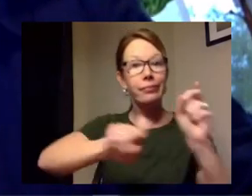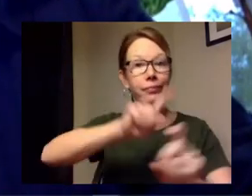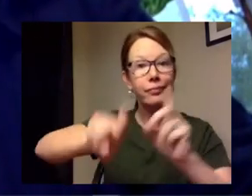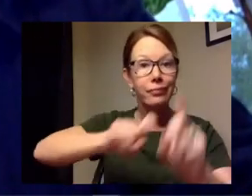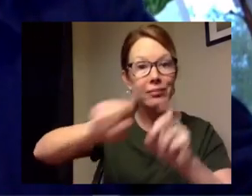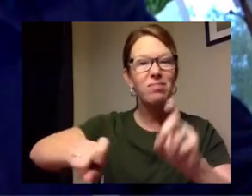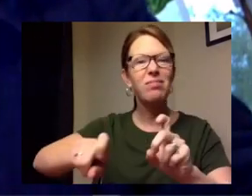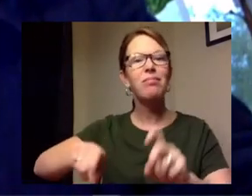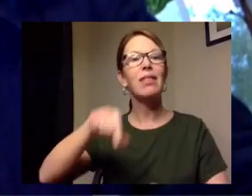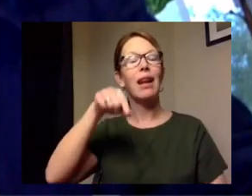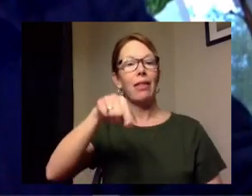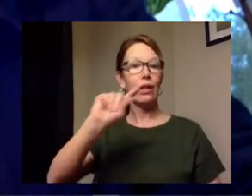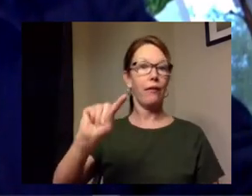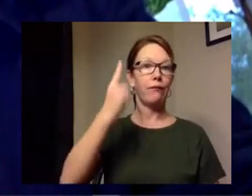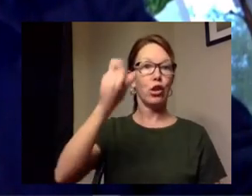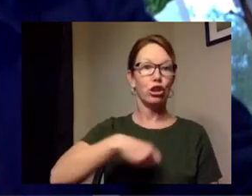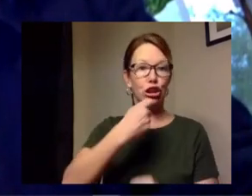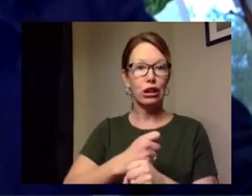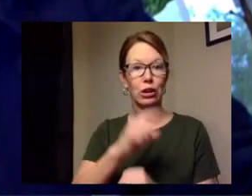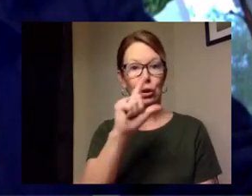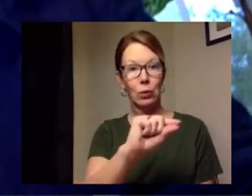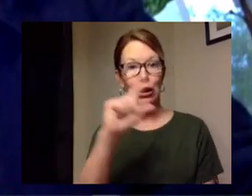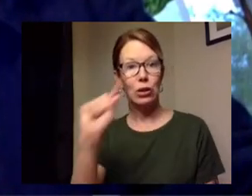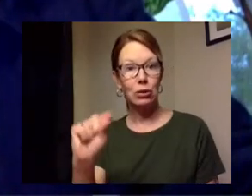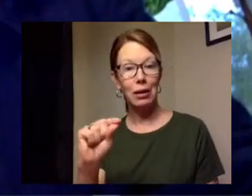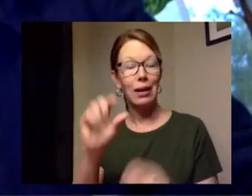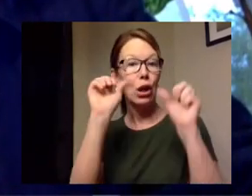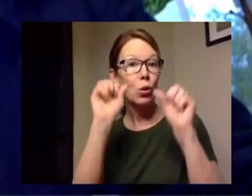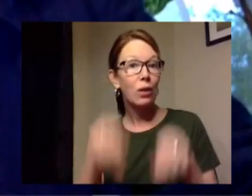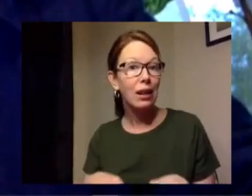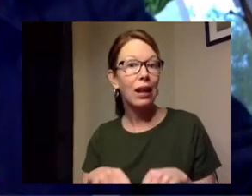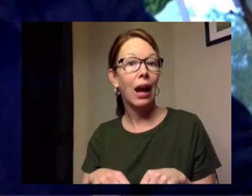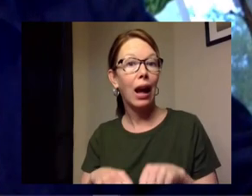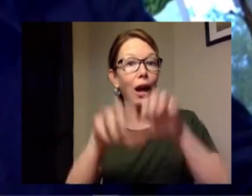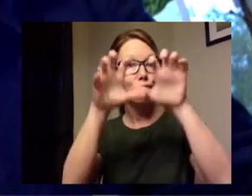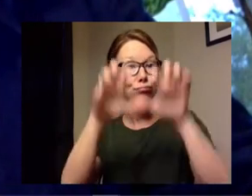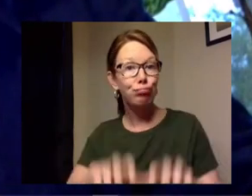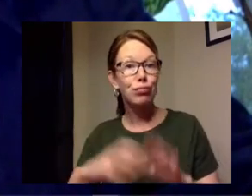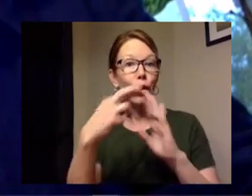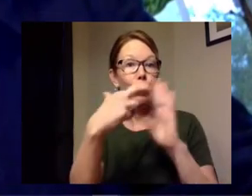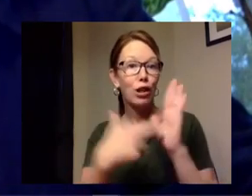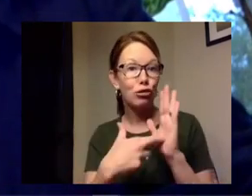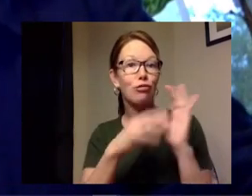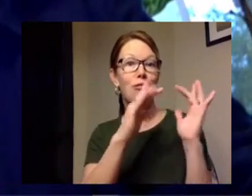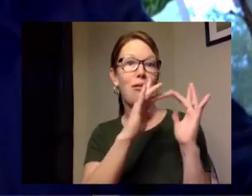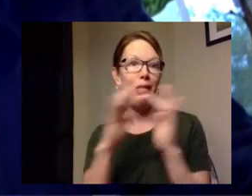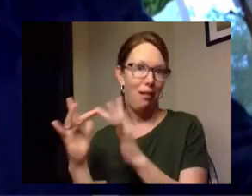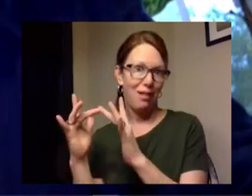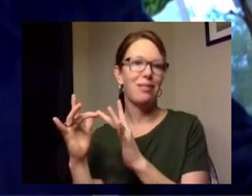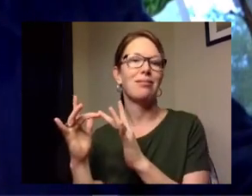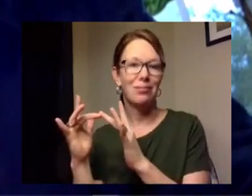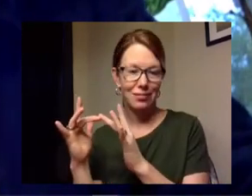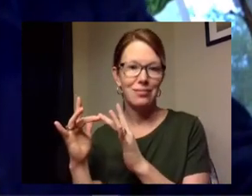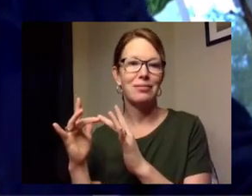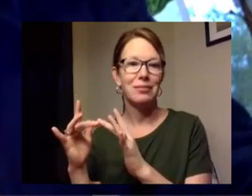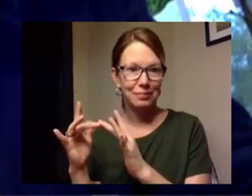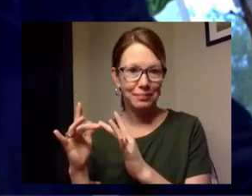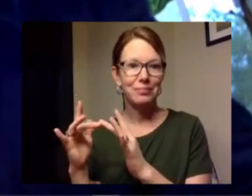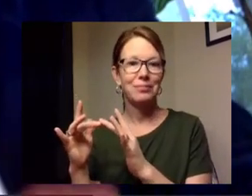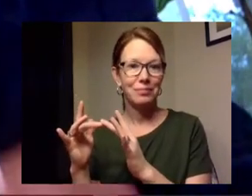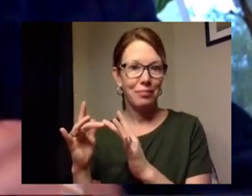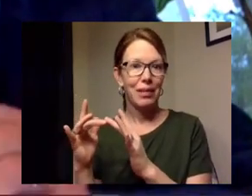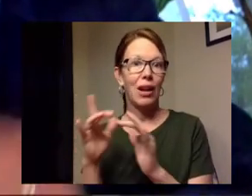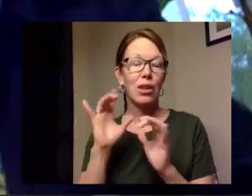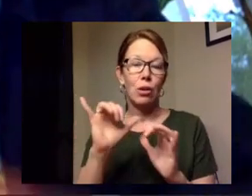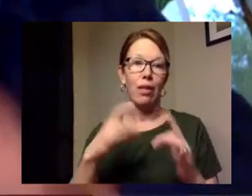is the first year 2020 that you are able to register your census questions online so that's pretty